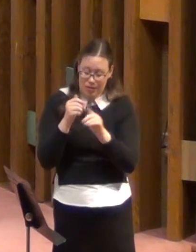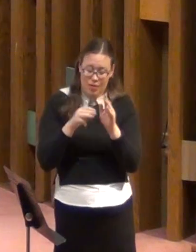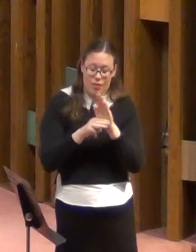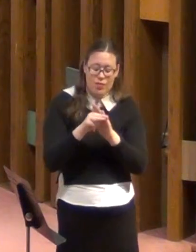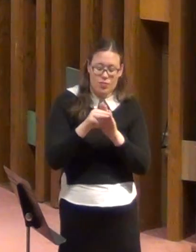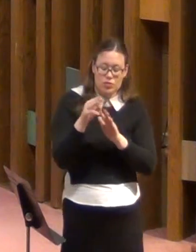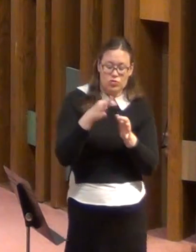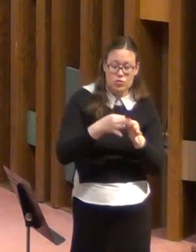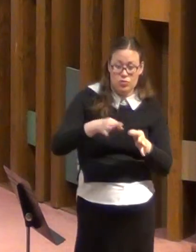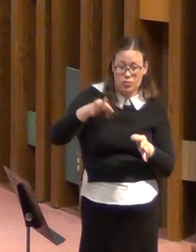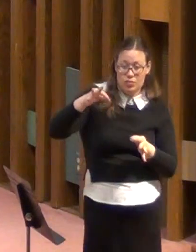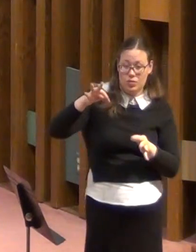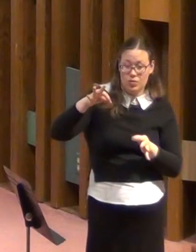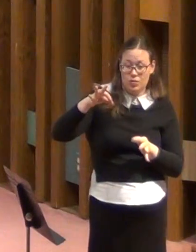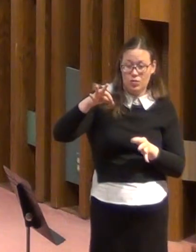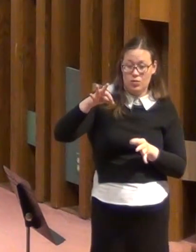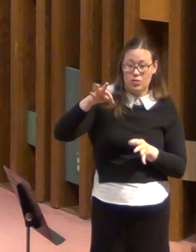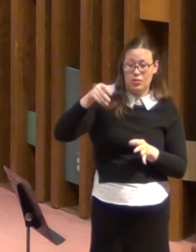maturity,